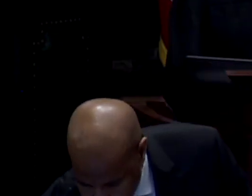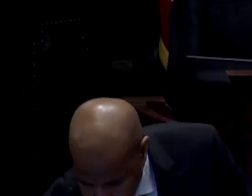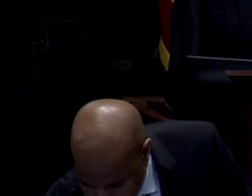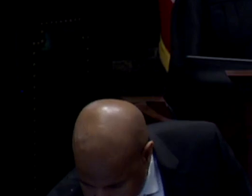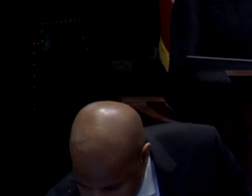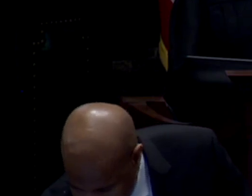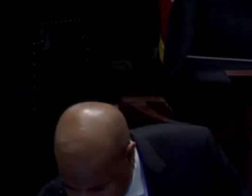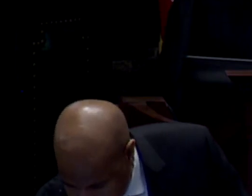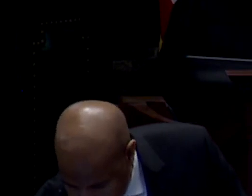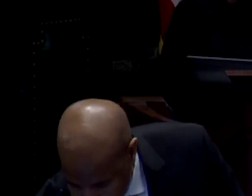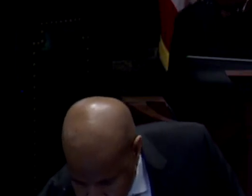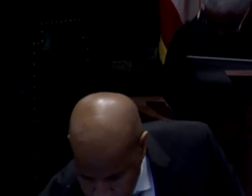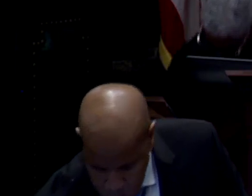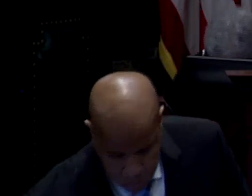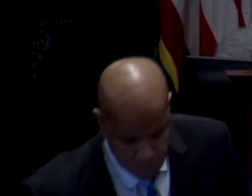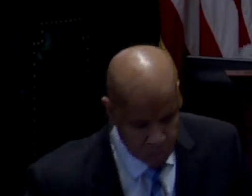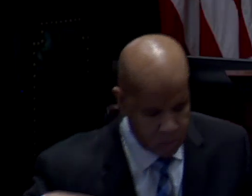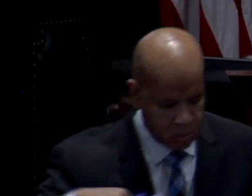Please be seated.